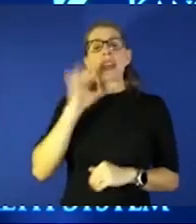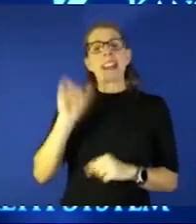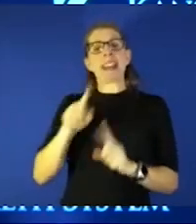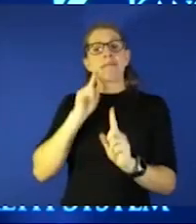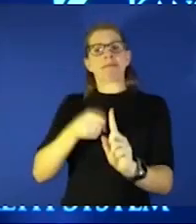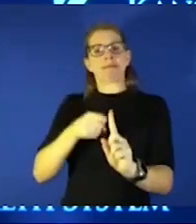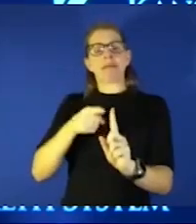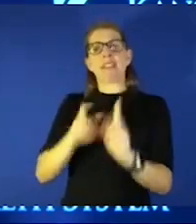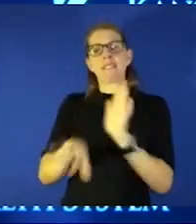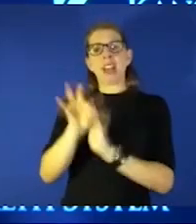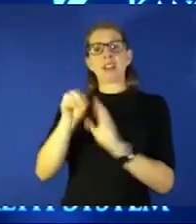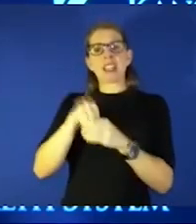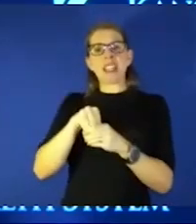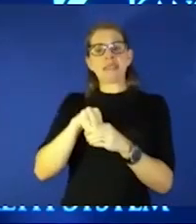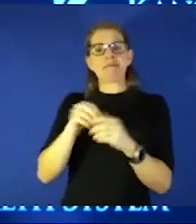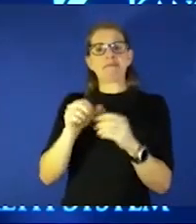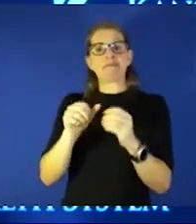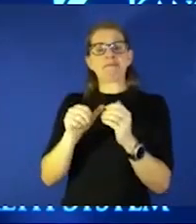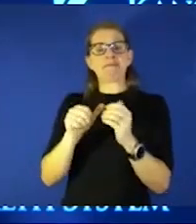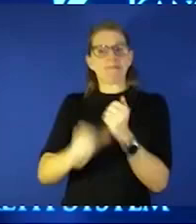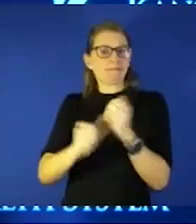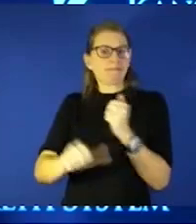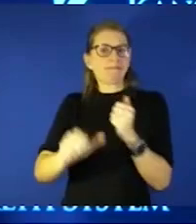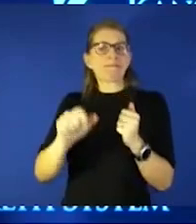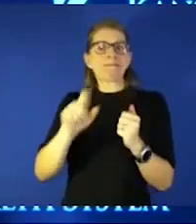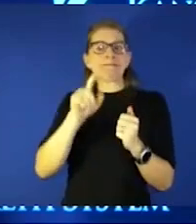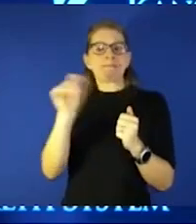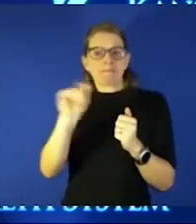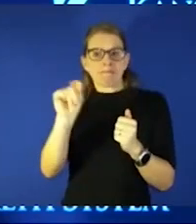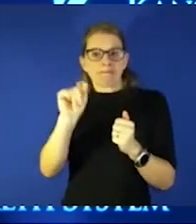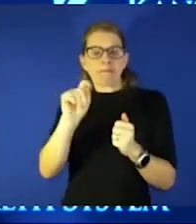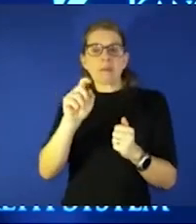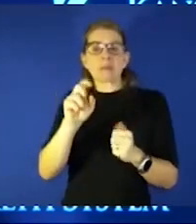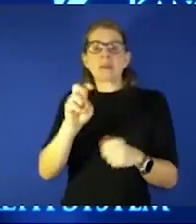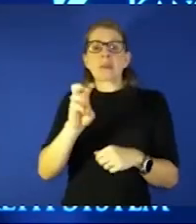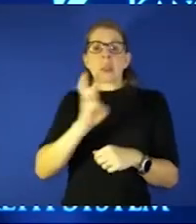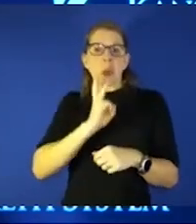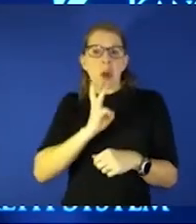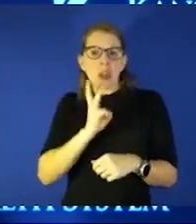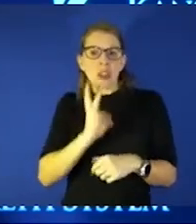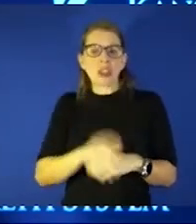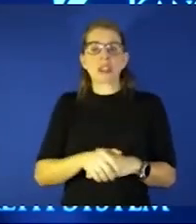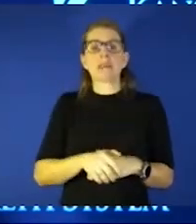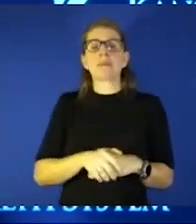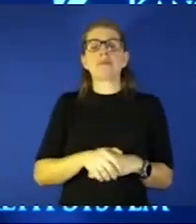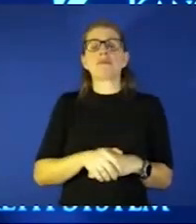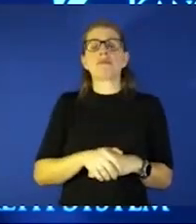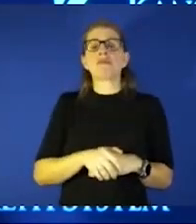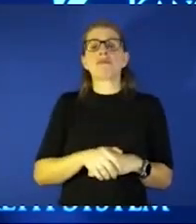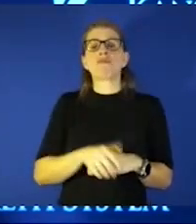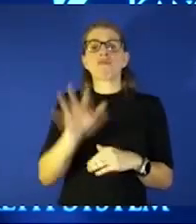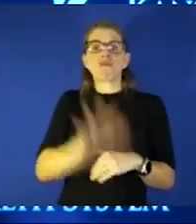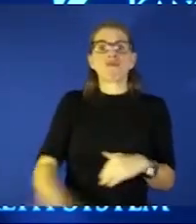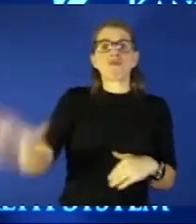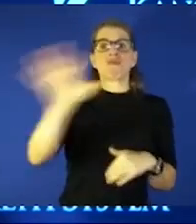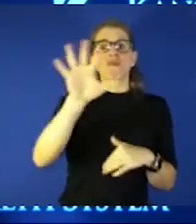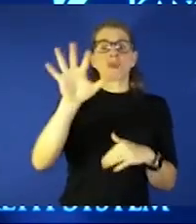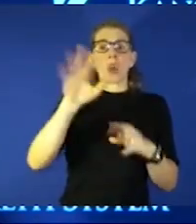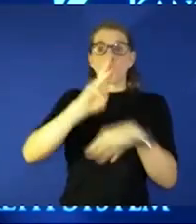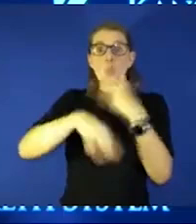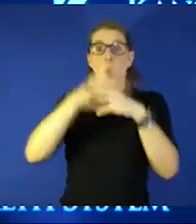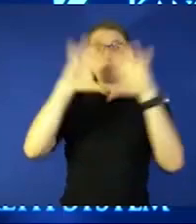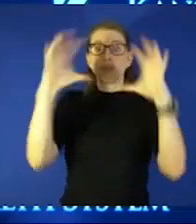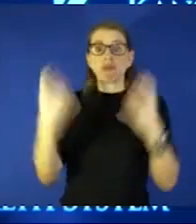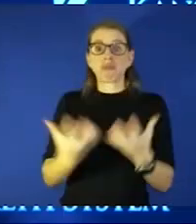the wastewater detecting and this is an important lesson for us all across the world we have been